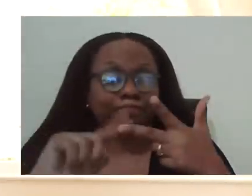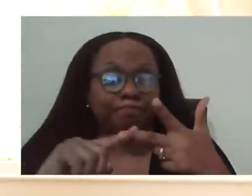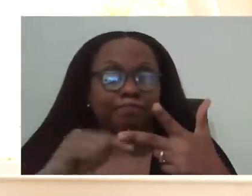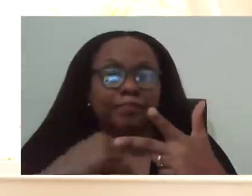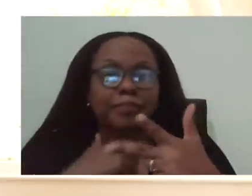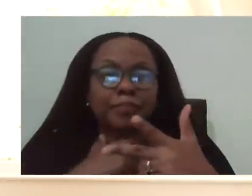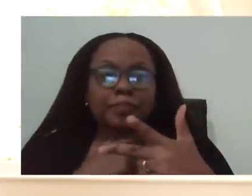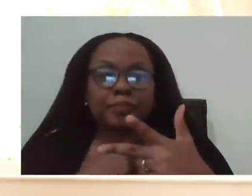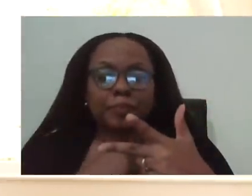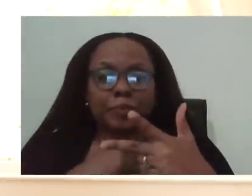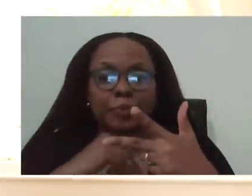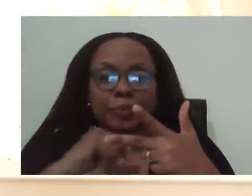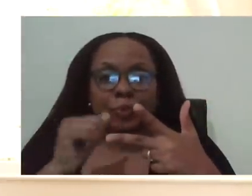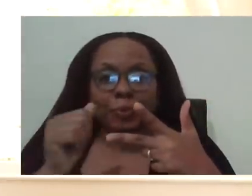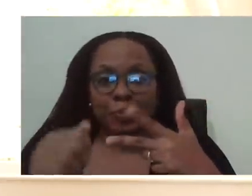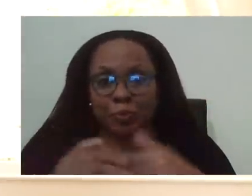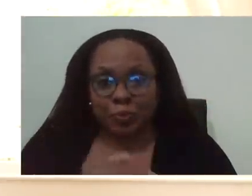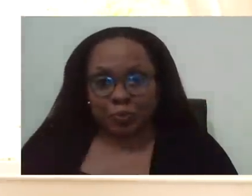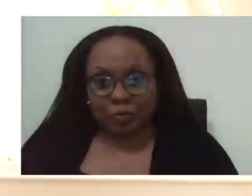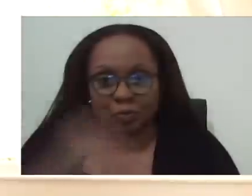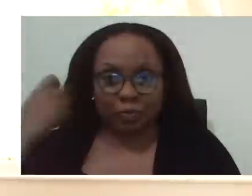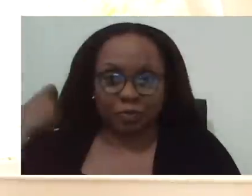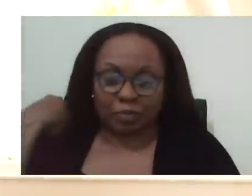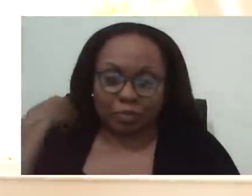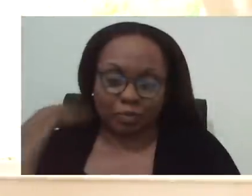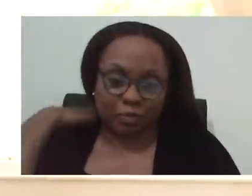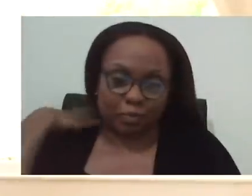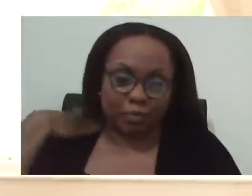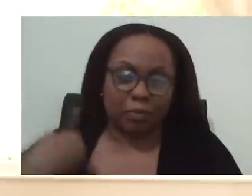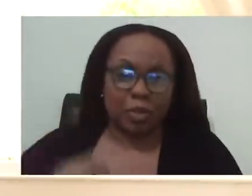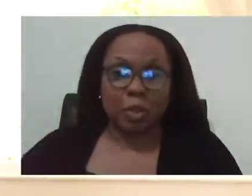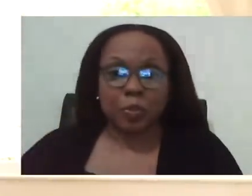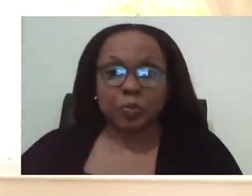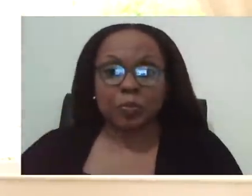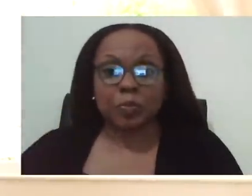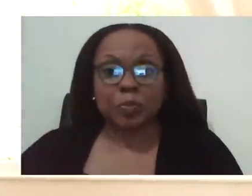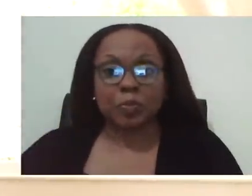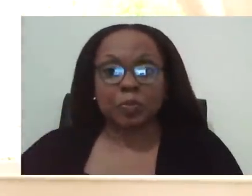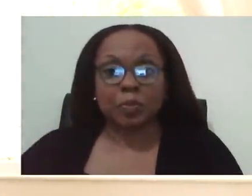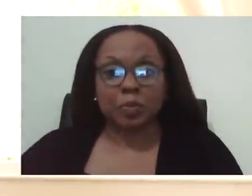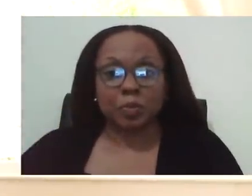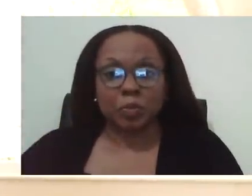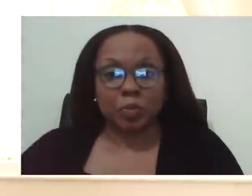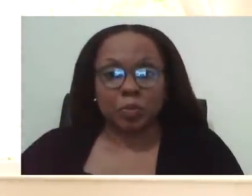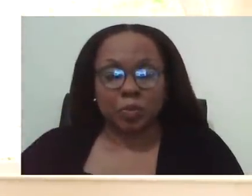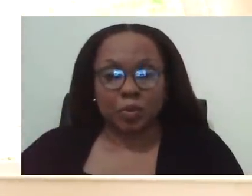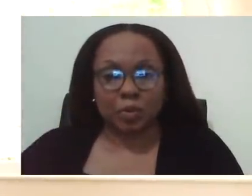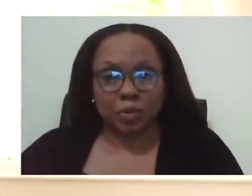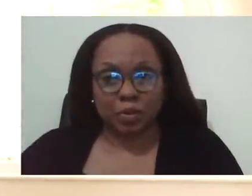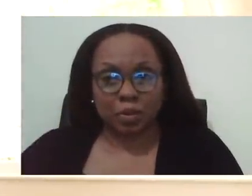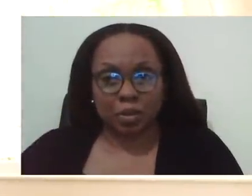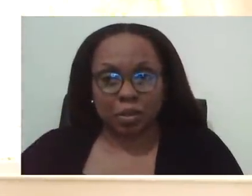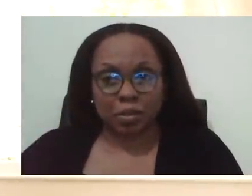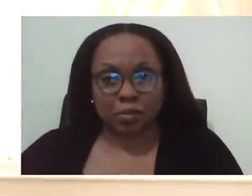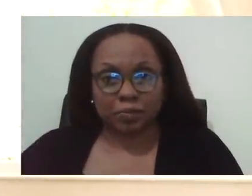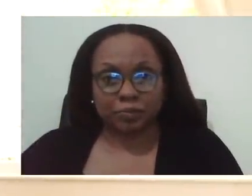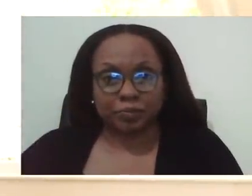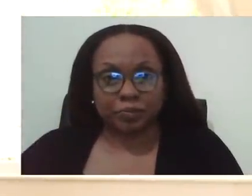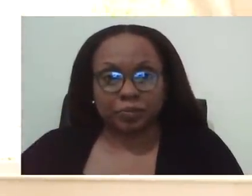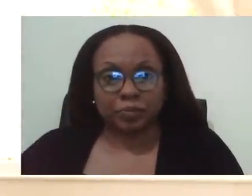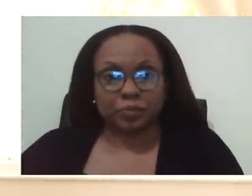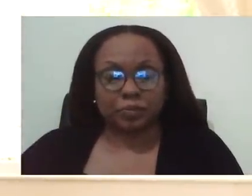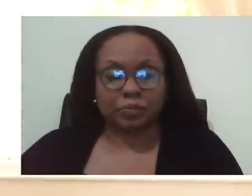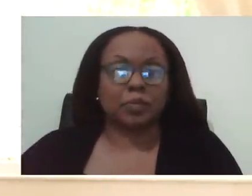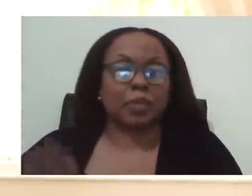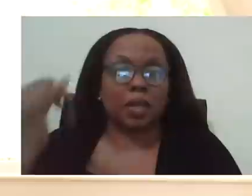isolation at home, um, how could they not go back into the community if nobody is checking on you? And